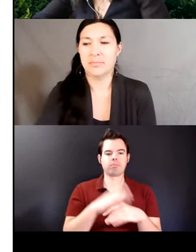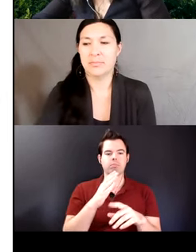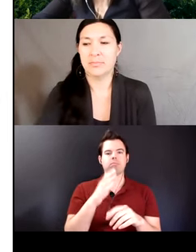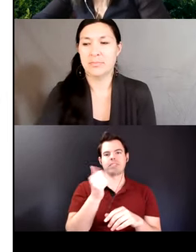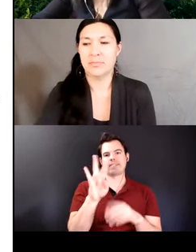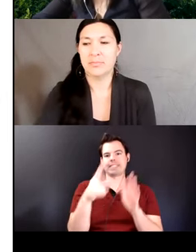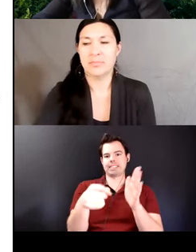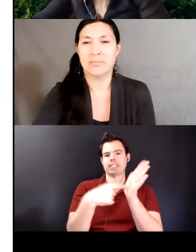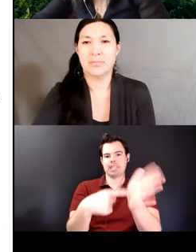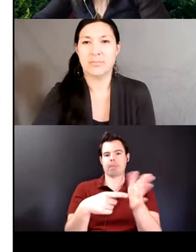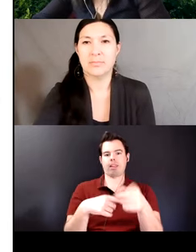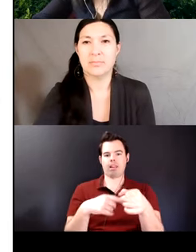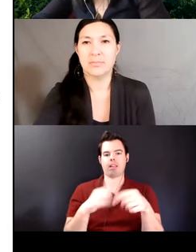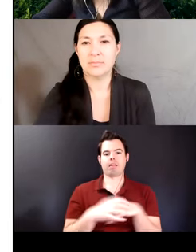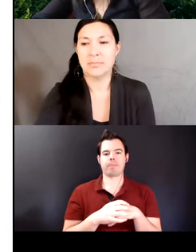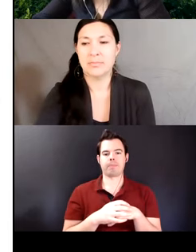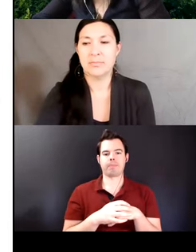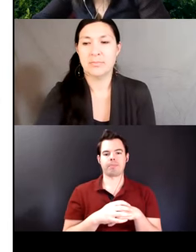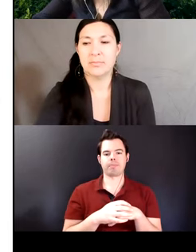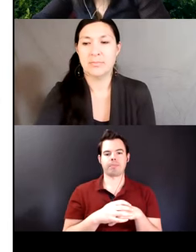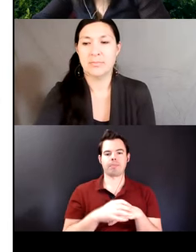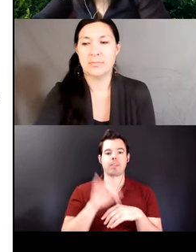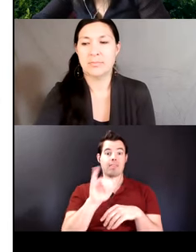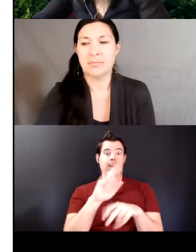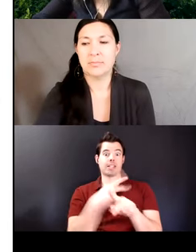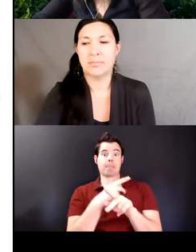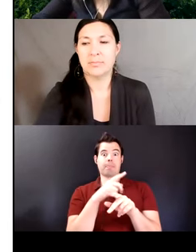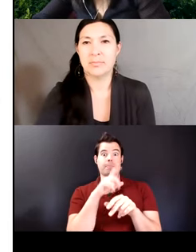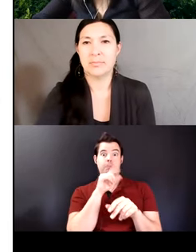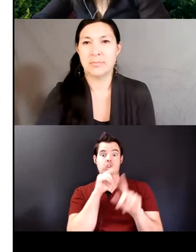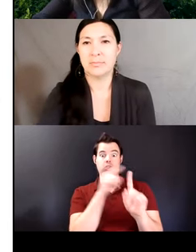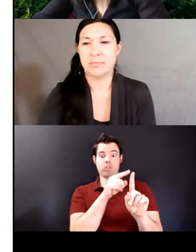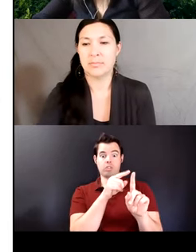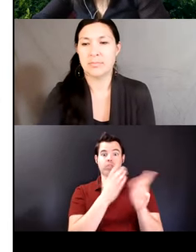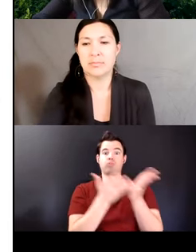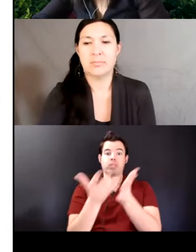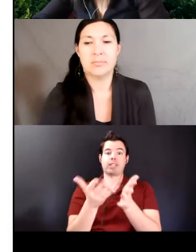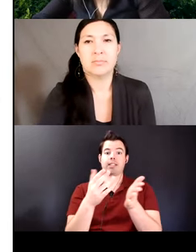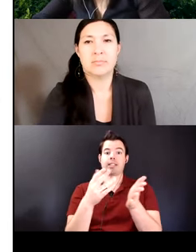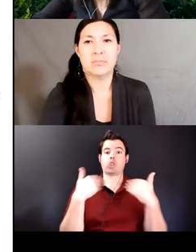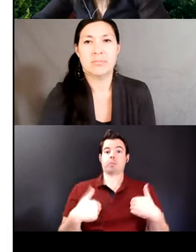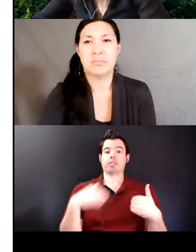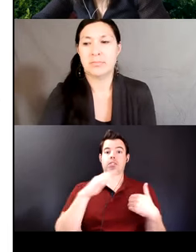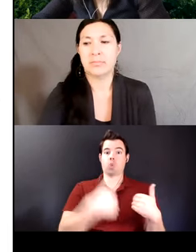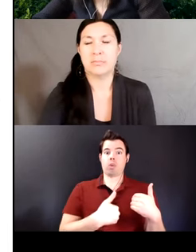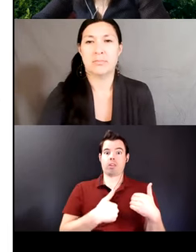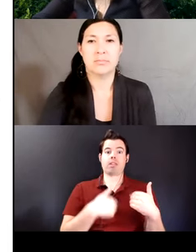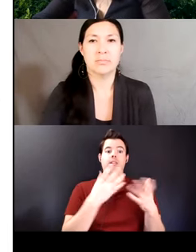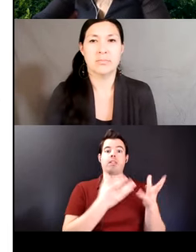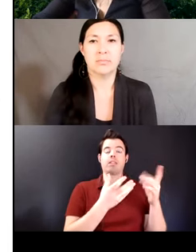aspa almapusayachin the aspa bird carries the soul of a human with it as it flies